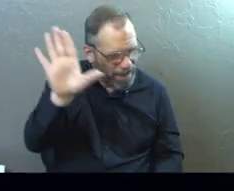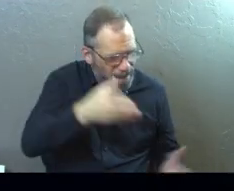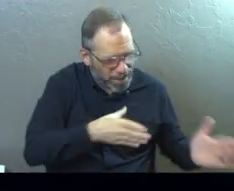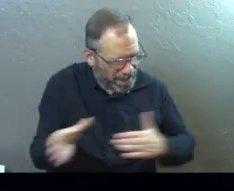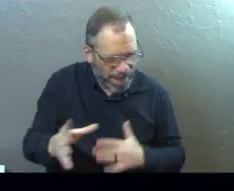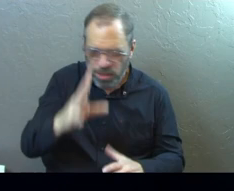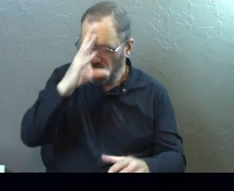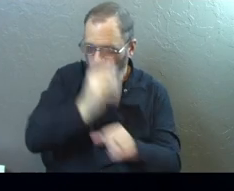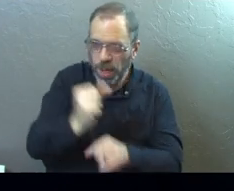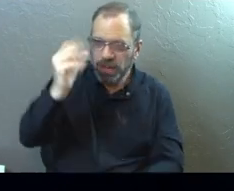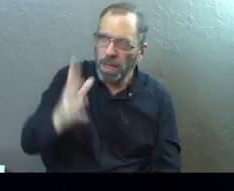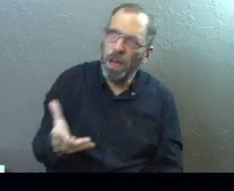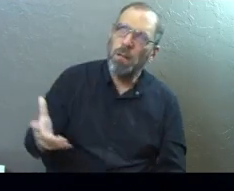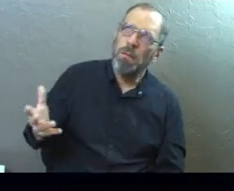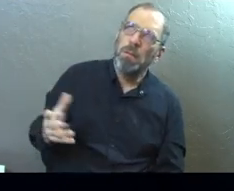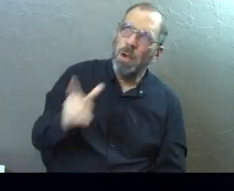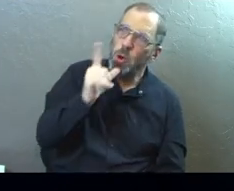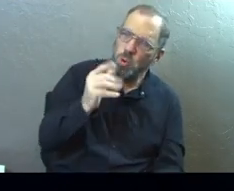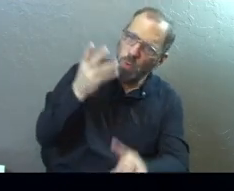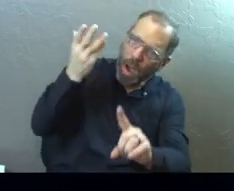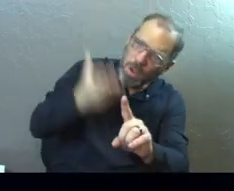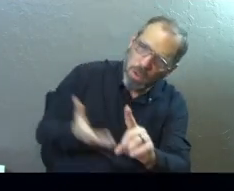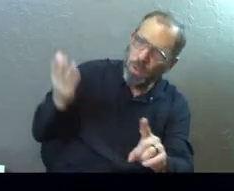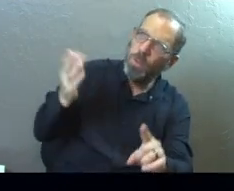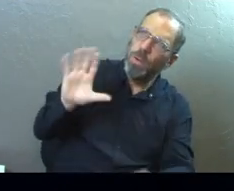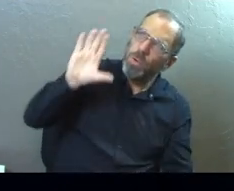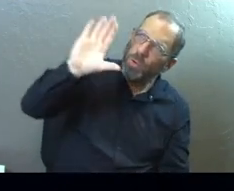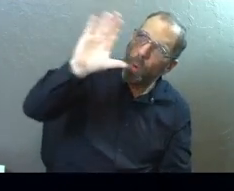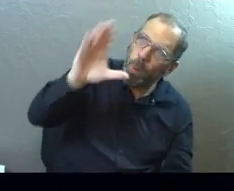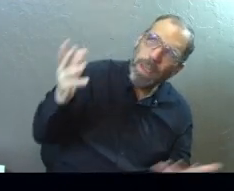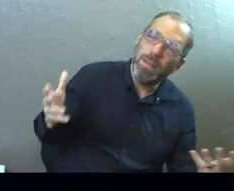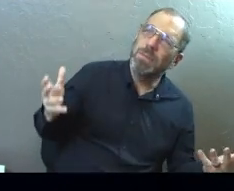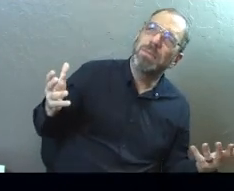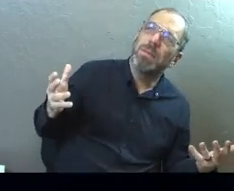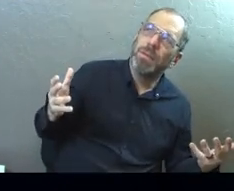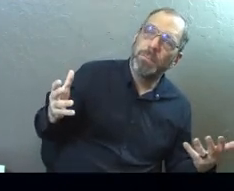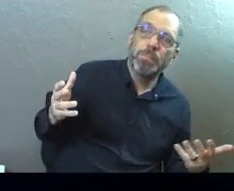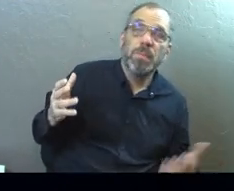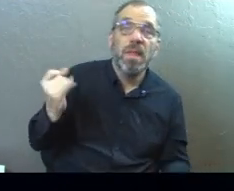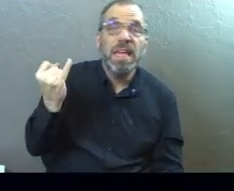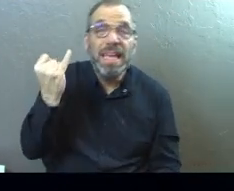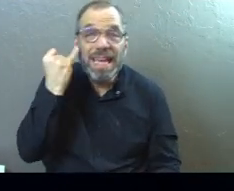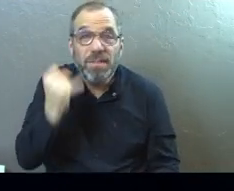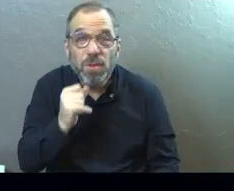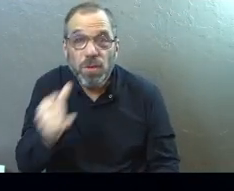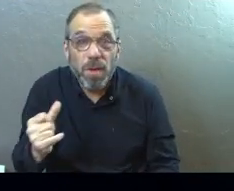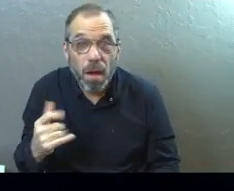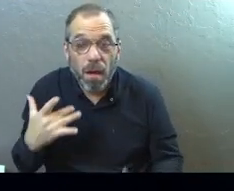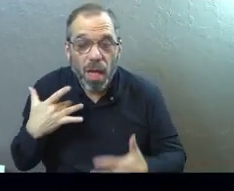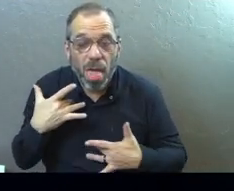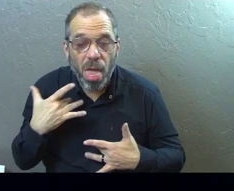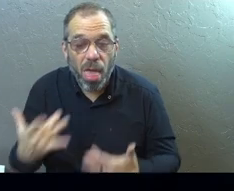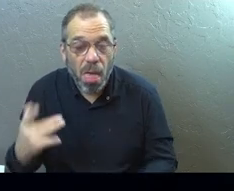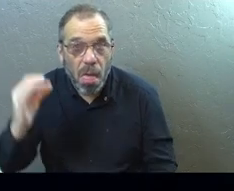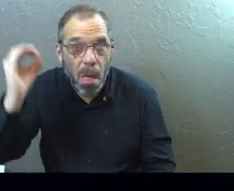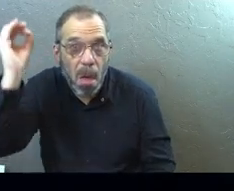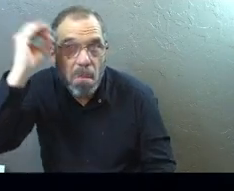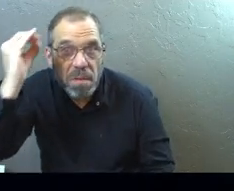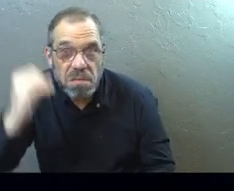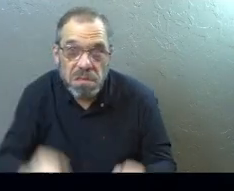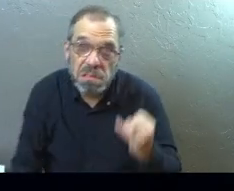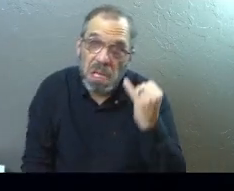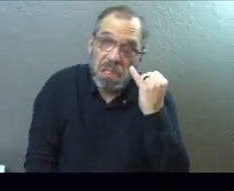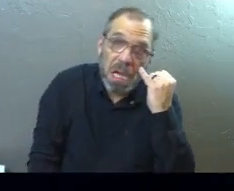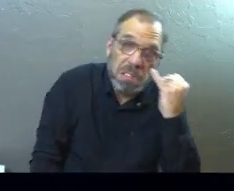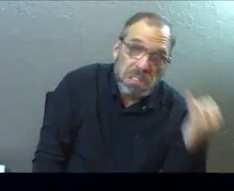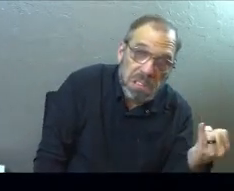We've got to trust God and say, who are you? What are your ways? Because if not, we lean into opinions and ideas